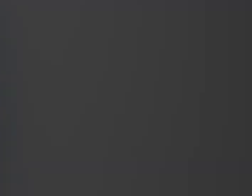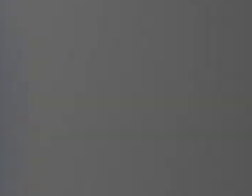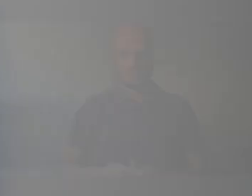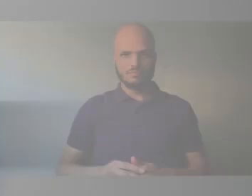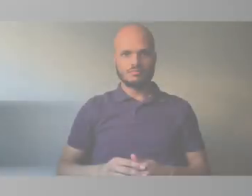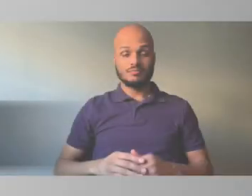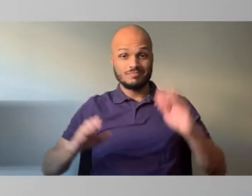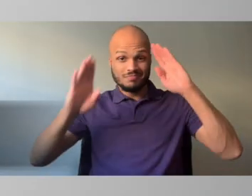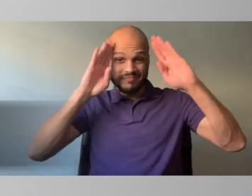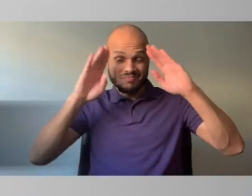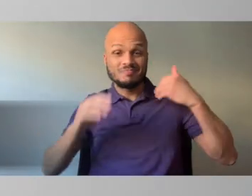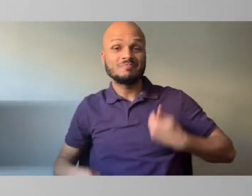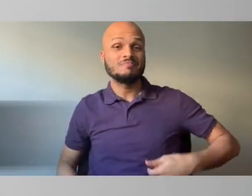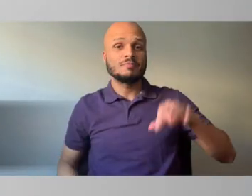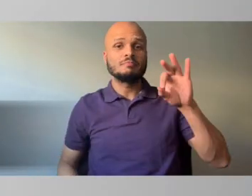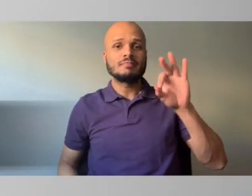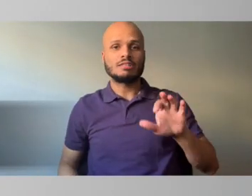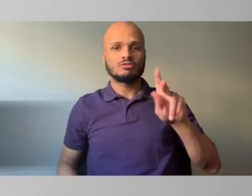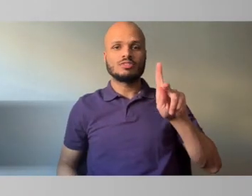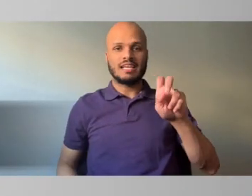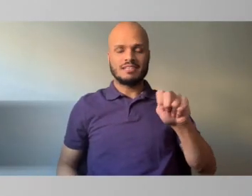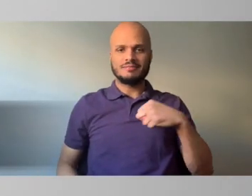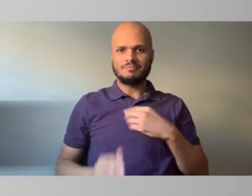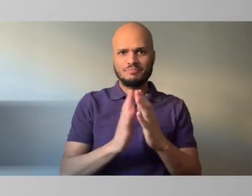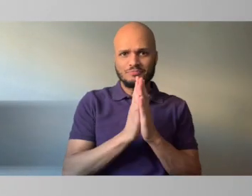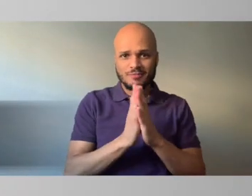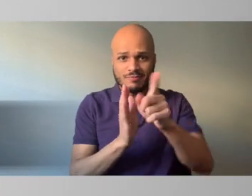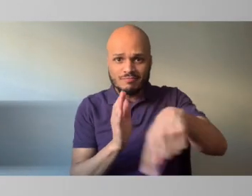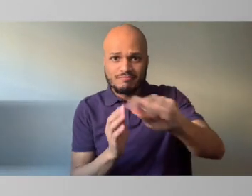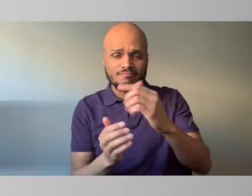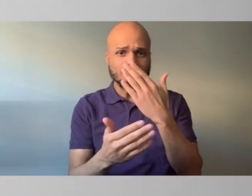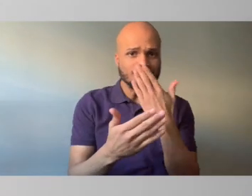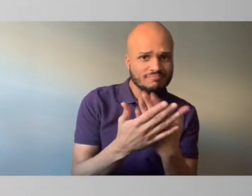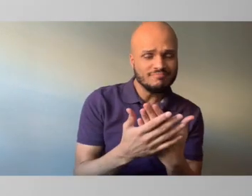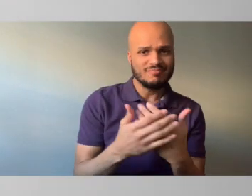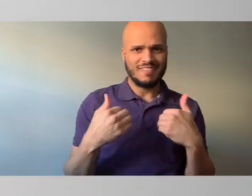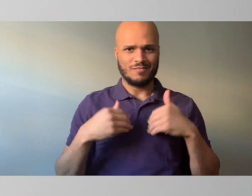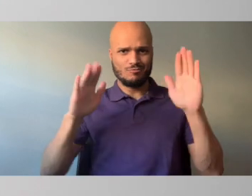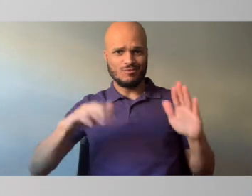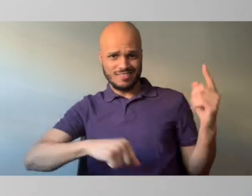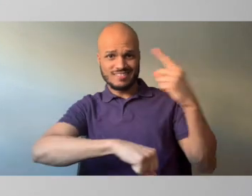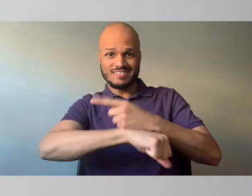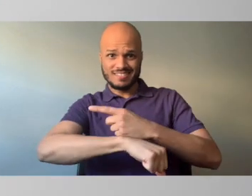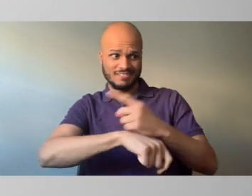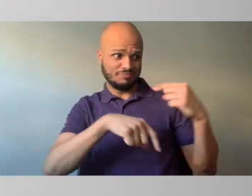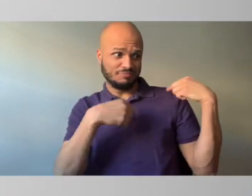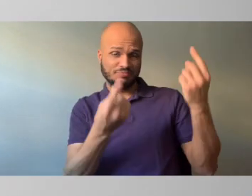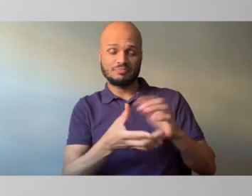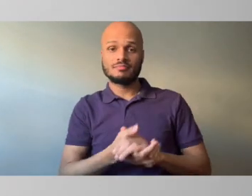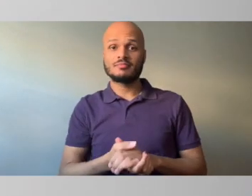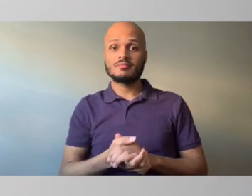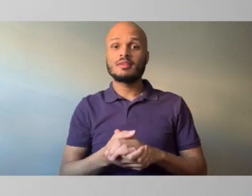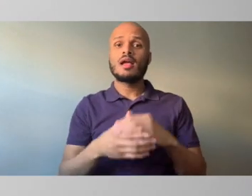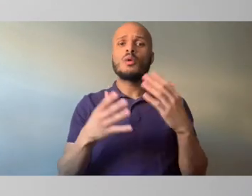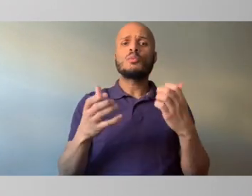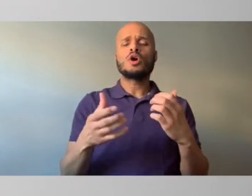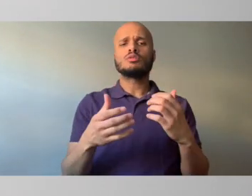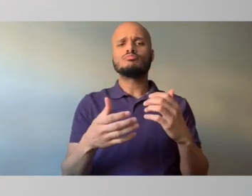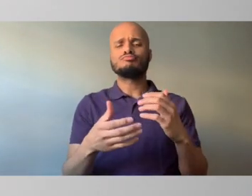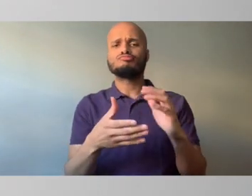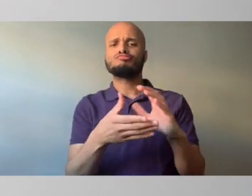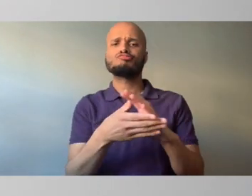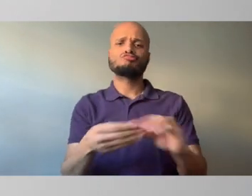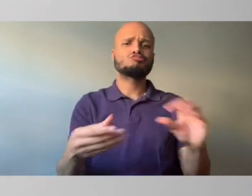Hey everybody, this is Pastor Ken. I pray that you're doing well and that you're having a phenomenal day. I just wanted to stop by and to give you some